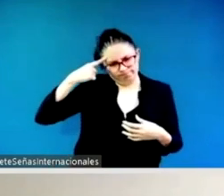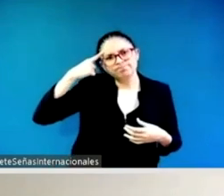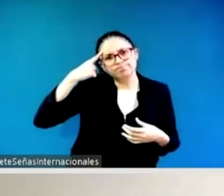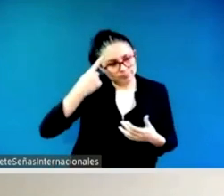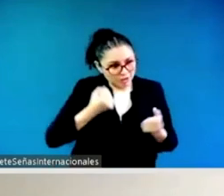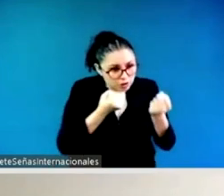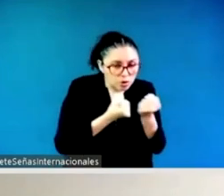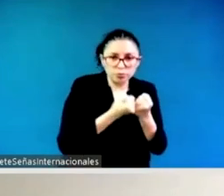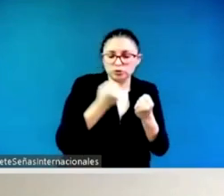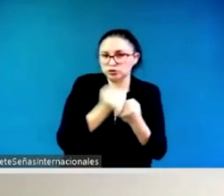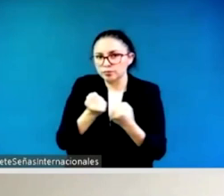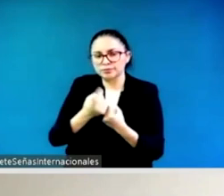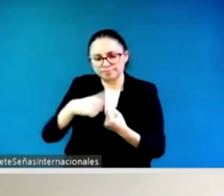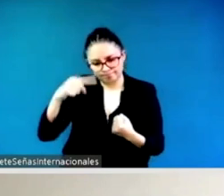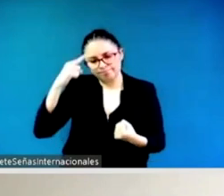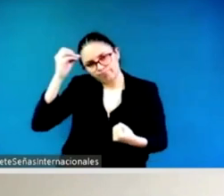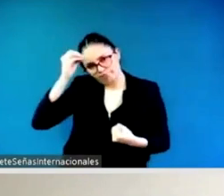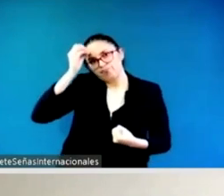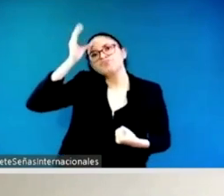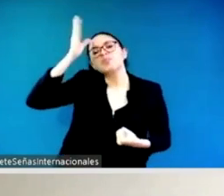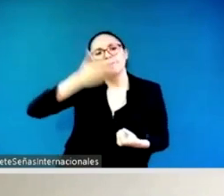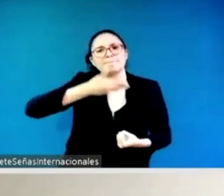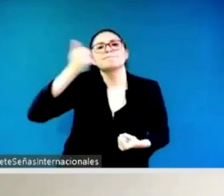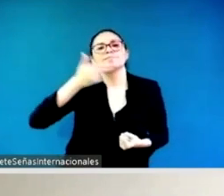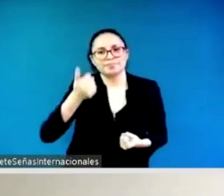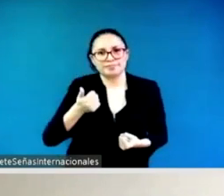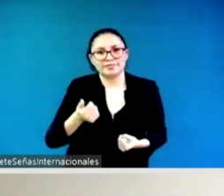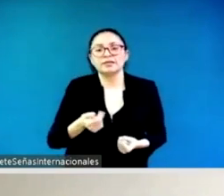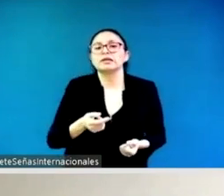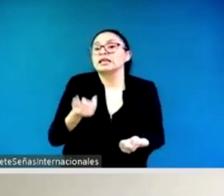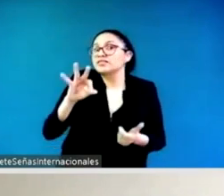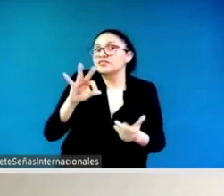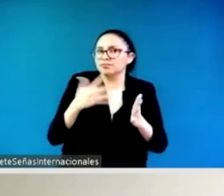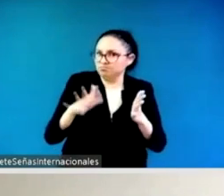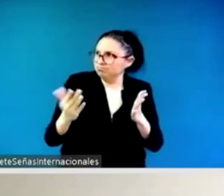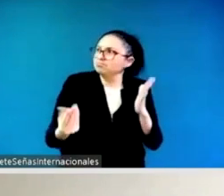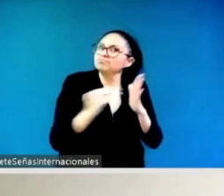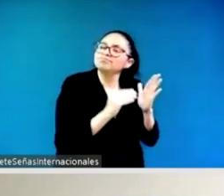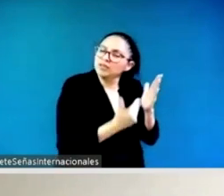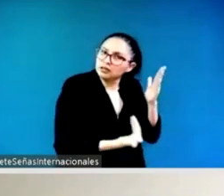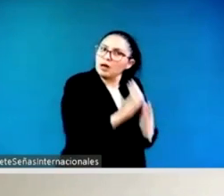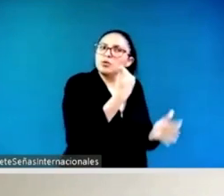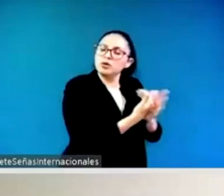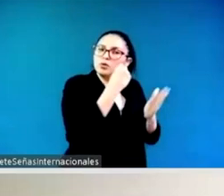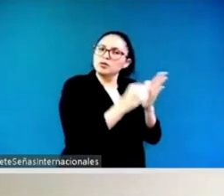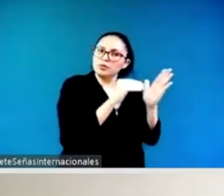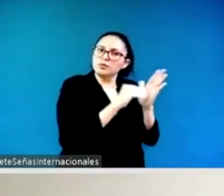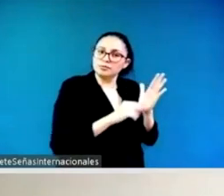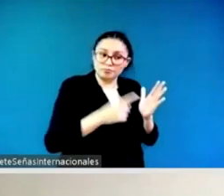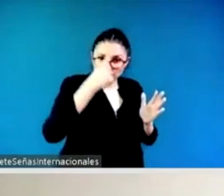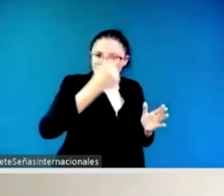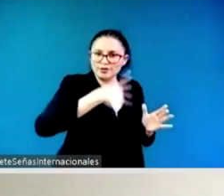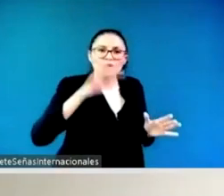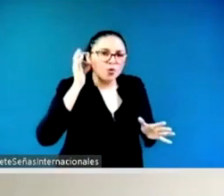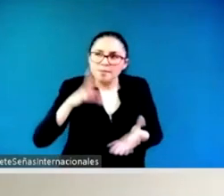we design it in a way where we need to learn about how the system works and saying like empowering women or um would it rather